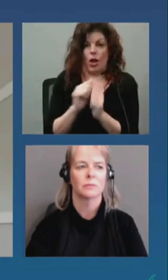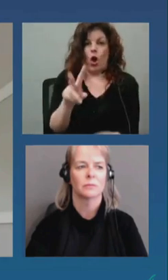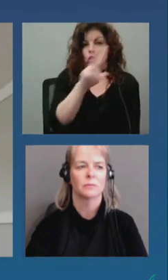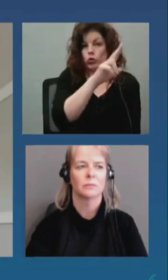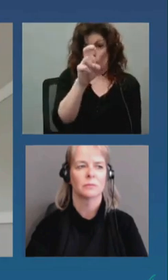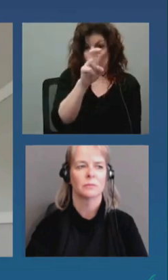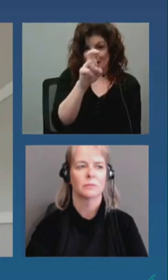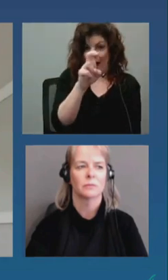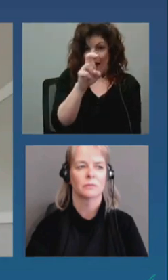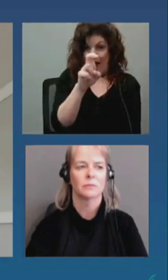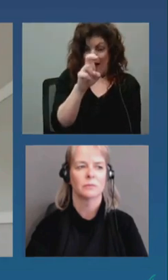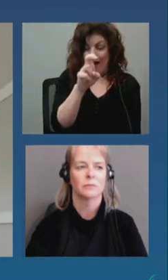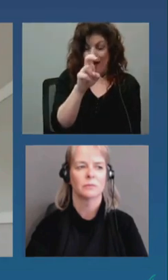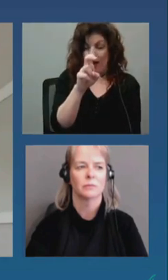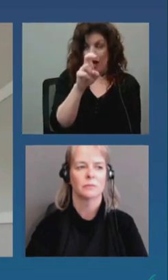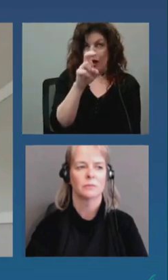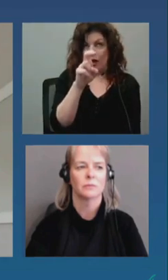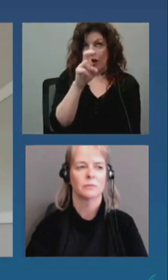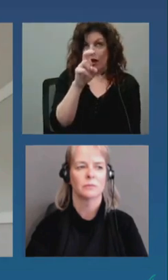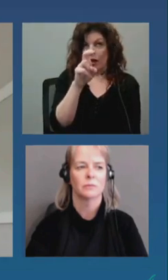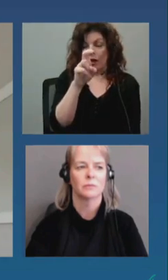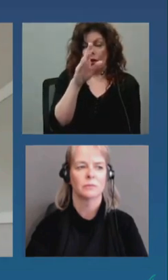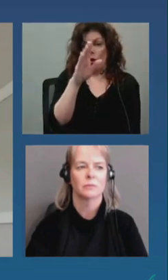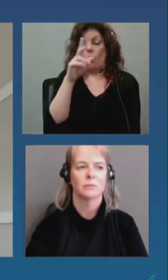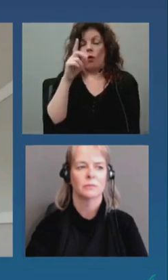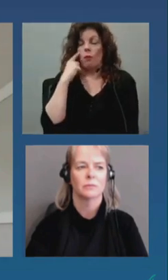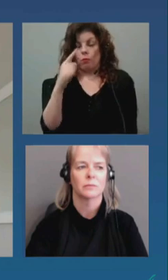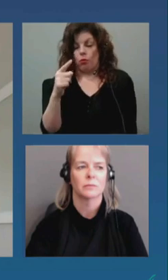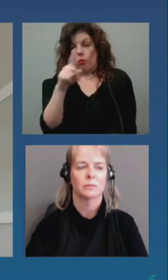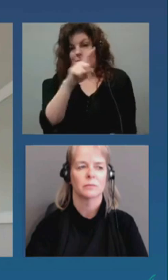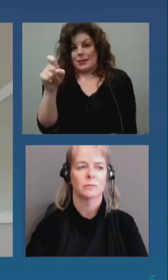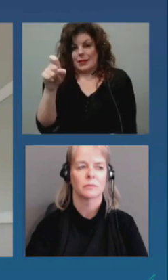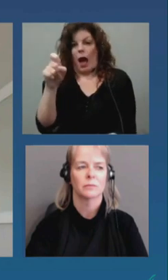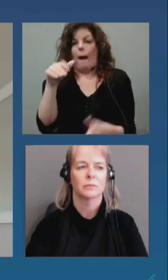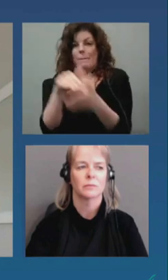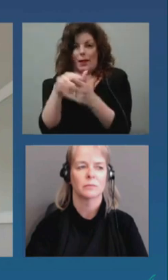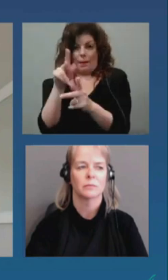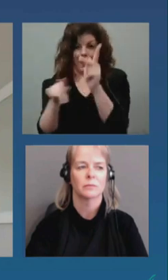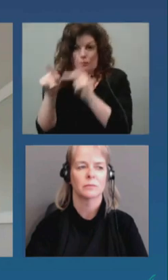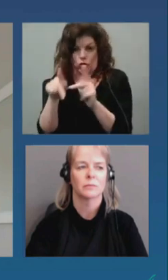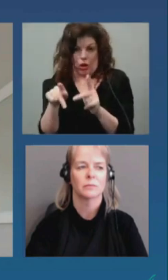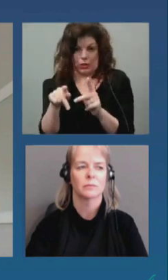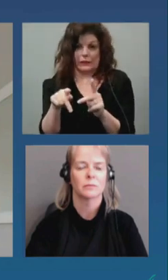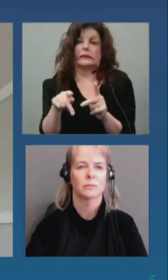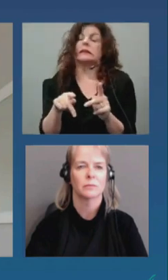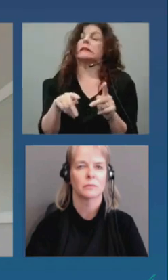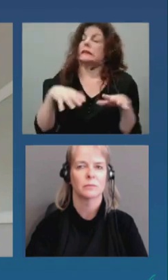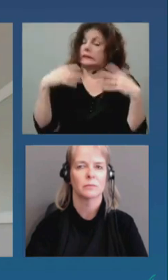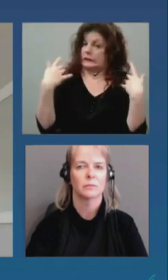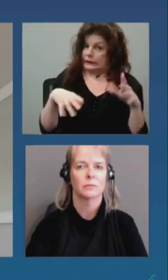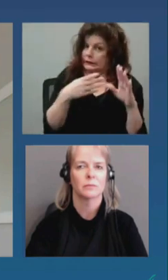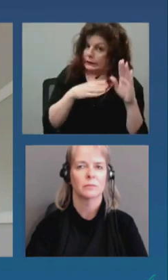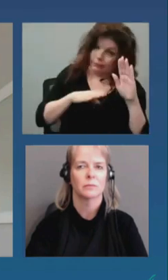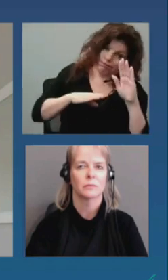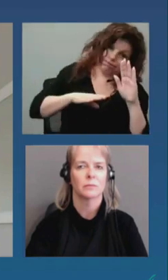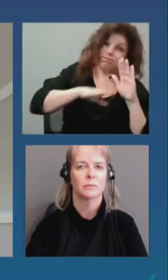pour 100 000 personnes et c'était un grand changement et